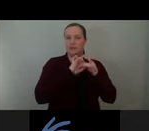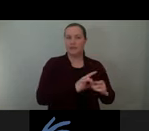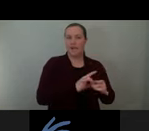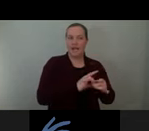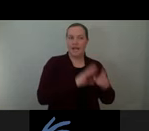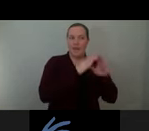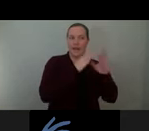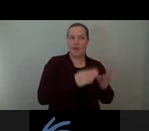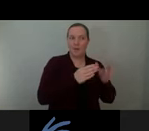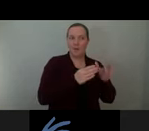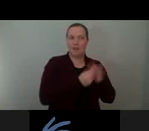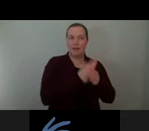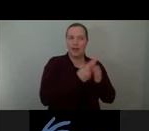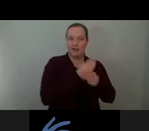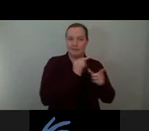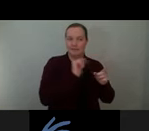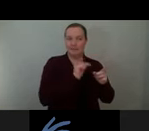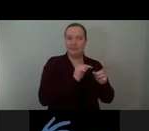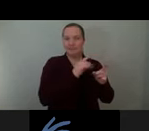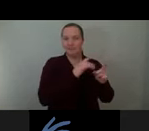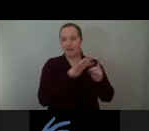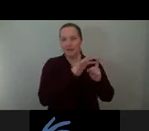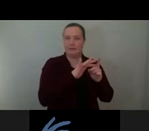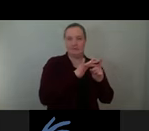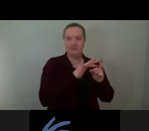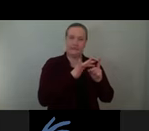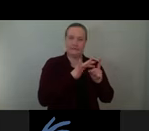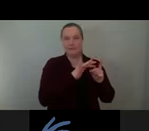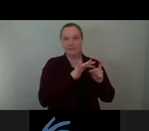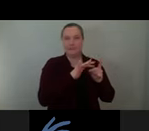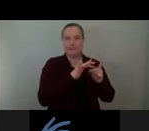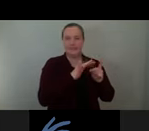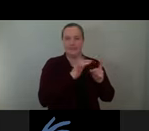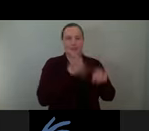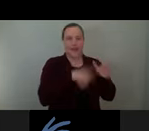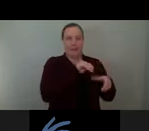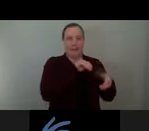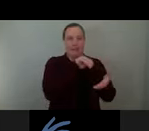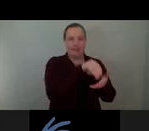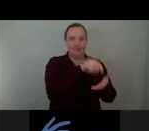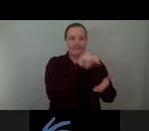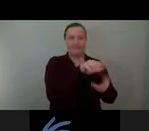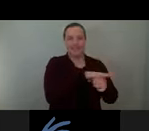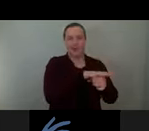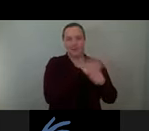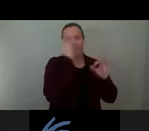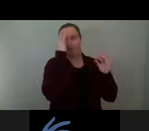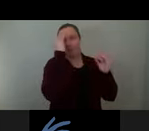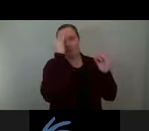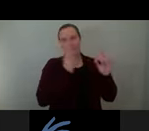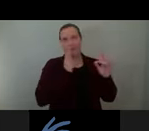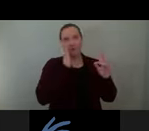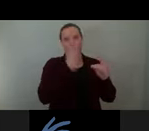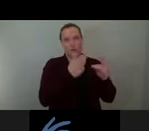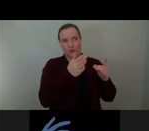it's such a harsh environment and you couldn't plant on the site and to sort of think about what could the future entail and what would that